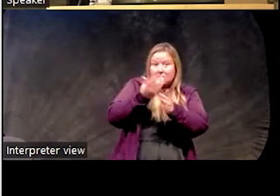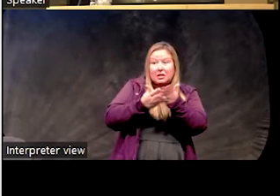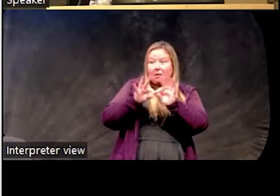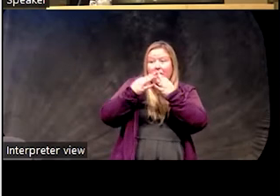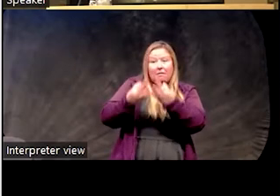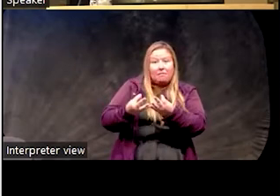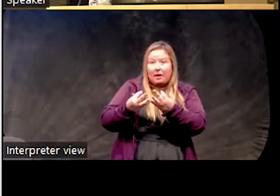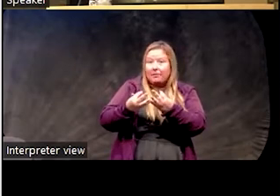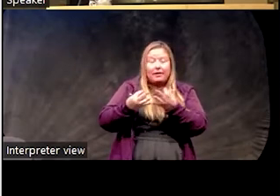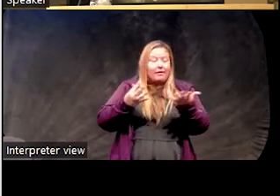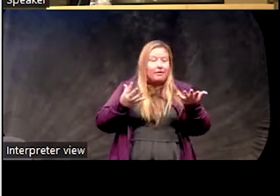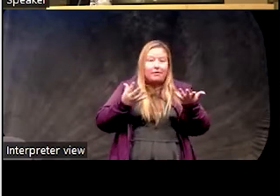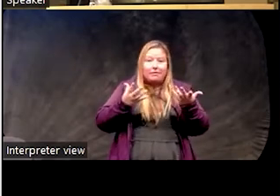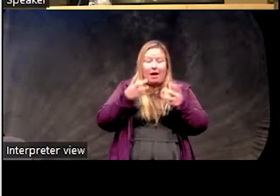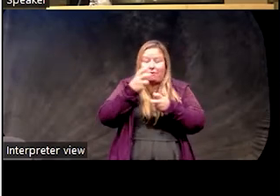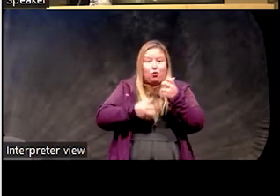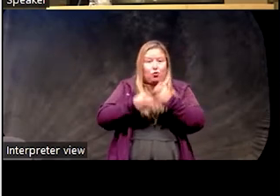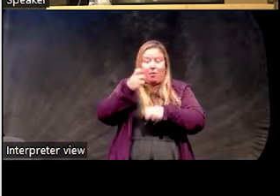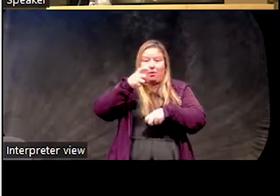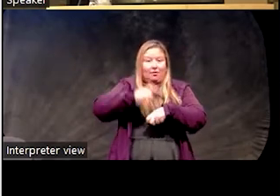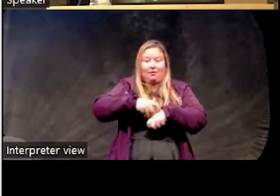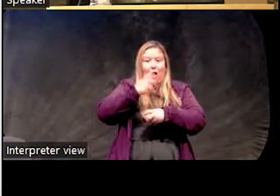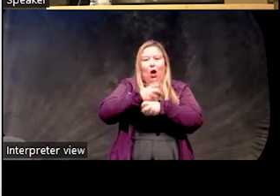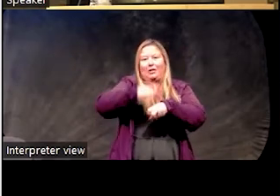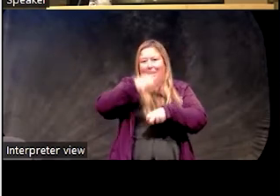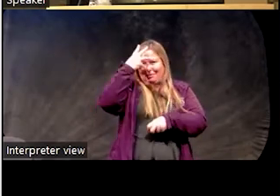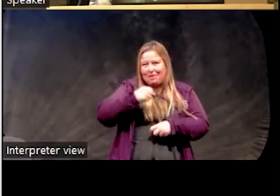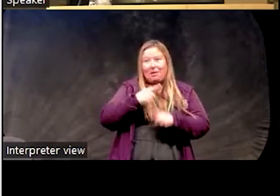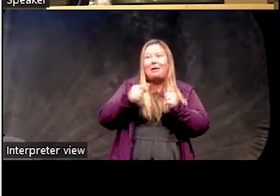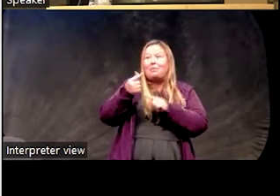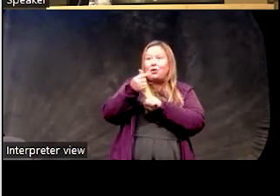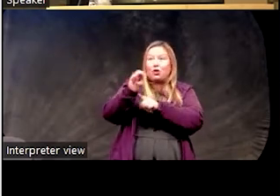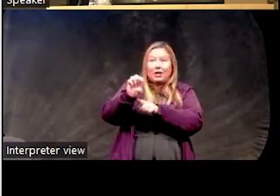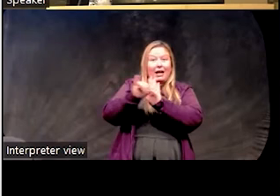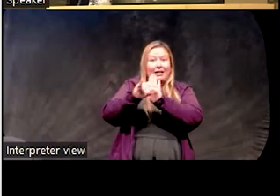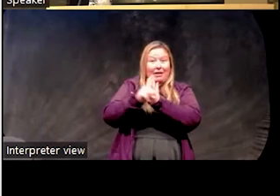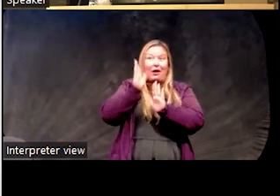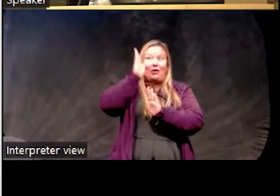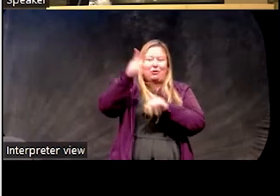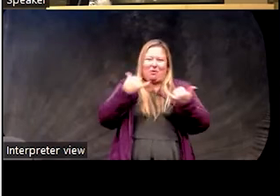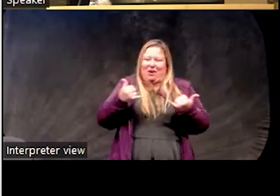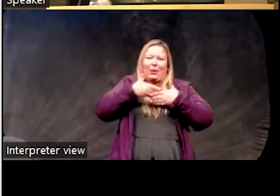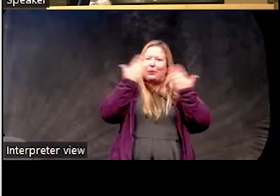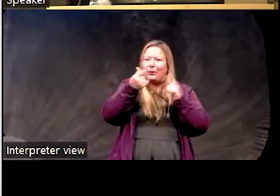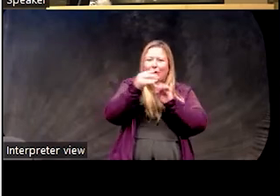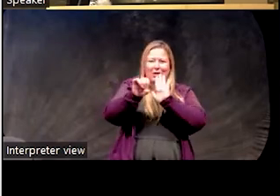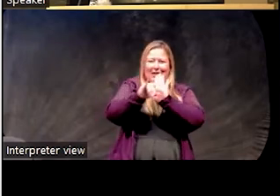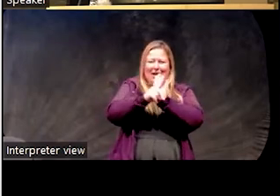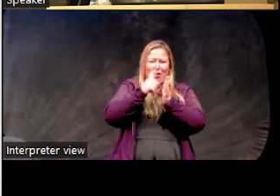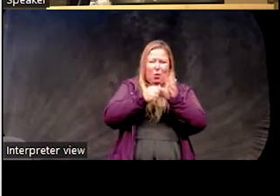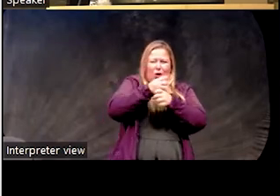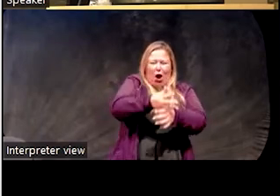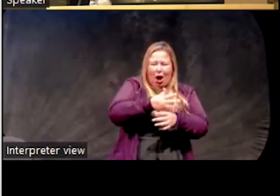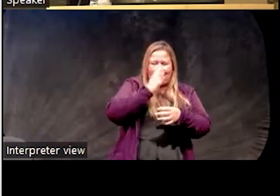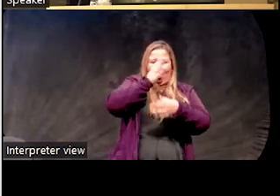that seem to have trouble with sleeping. There's not a gene identified, but maybe someday there will be a gene that's identified for that. Other